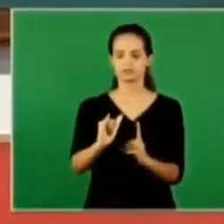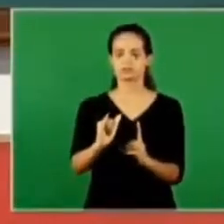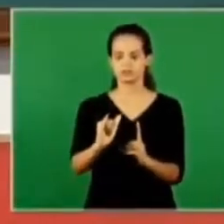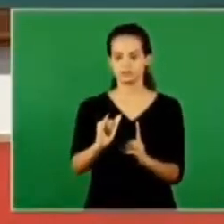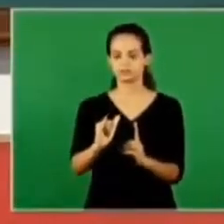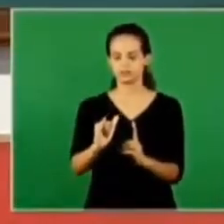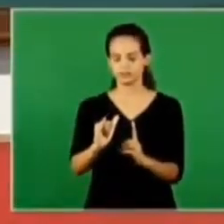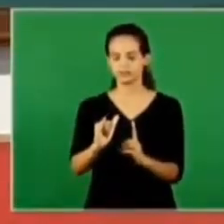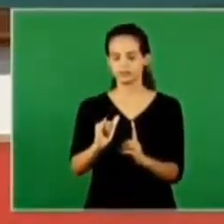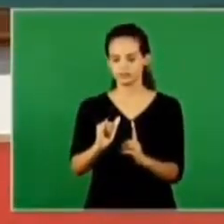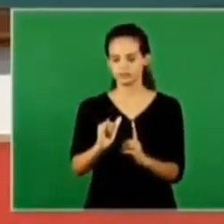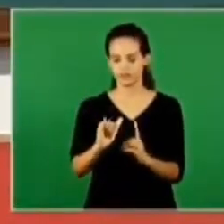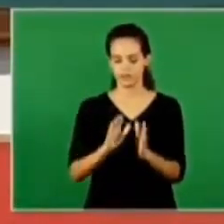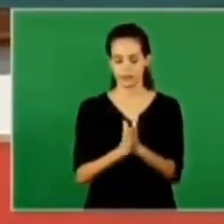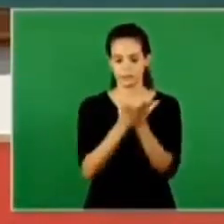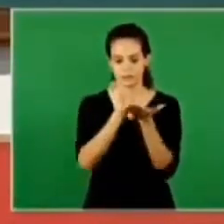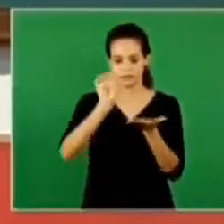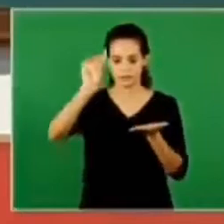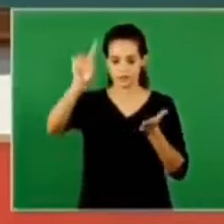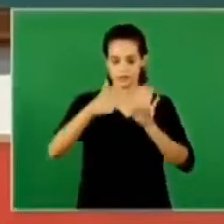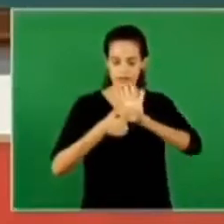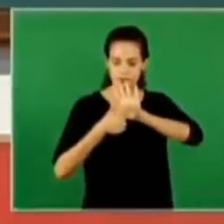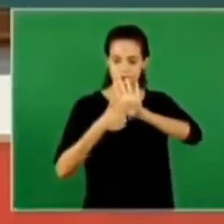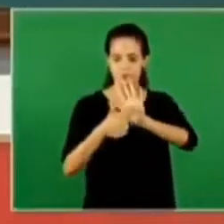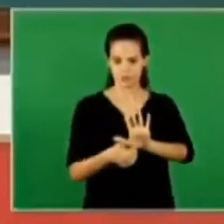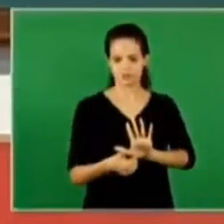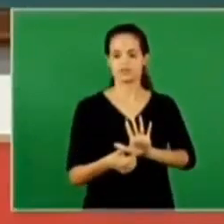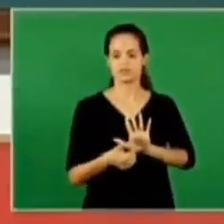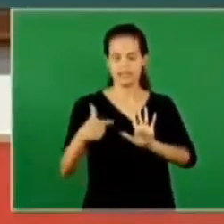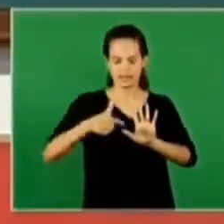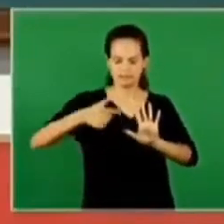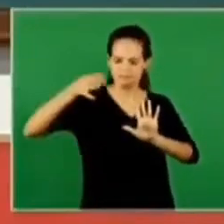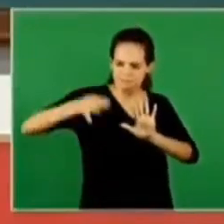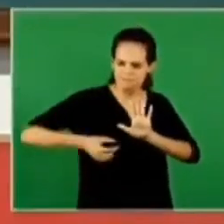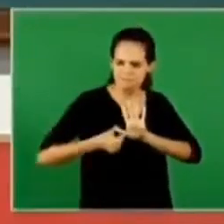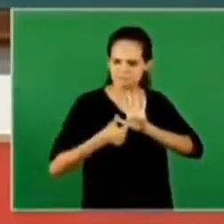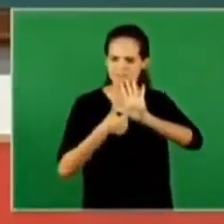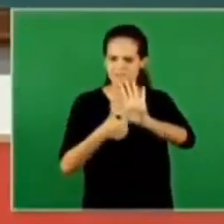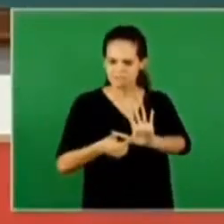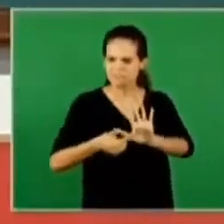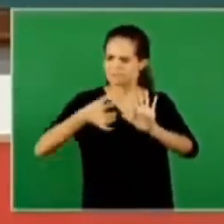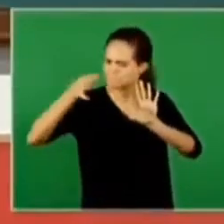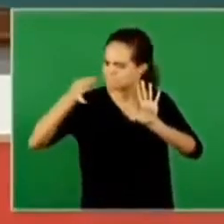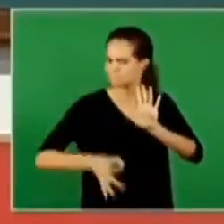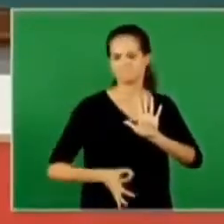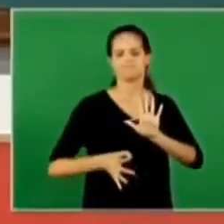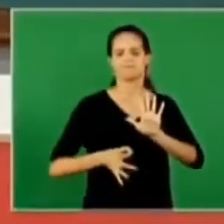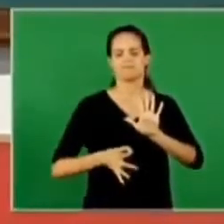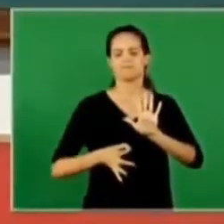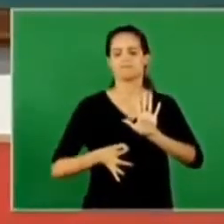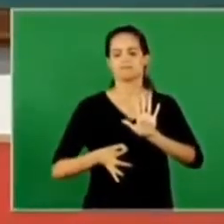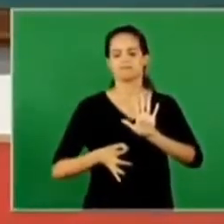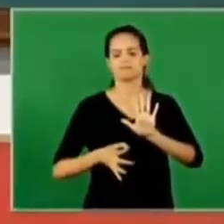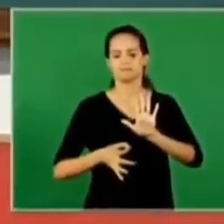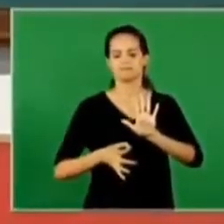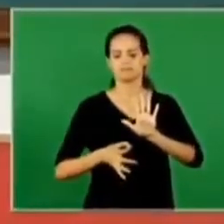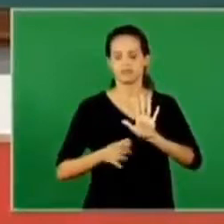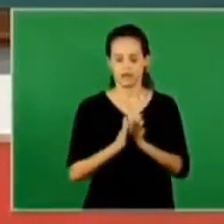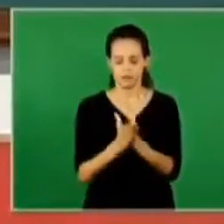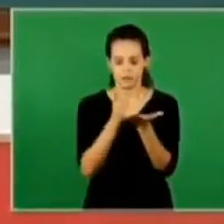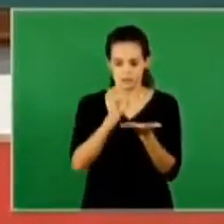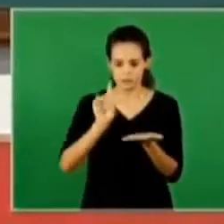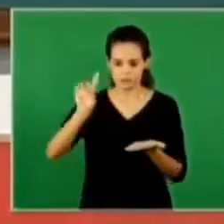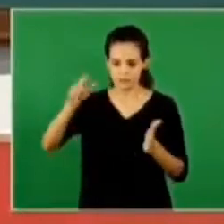and the prophetic moment and the word of god is categoric when it speaks about the coming of the lord jesus